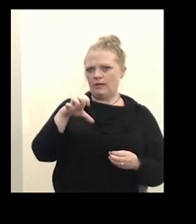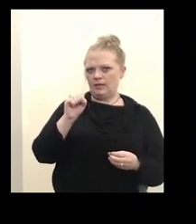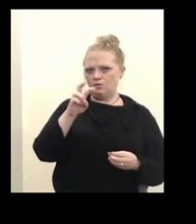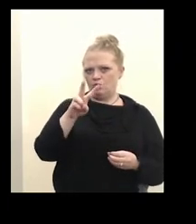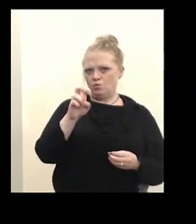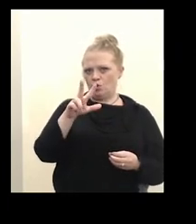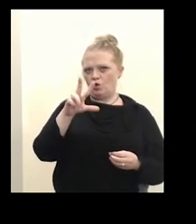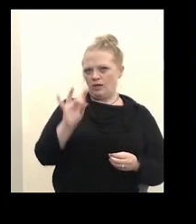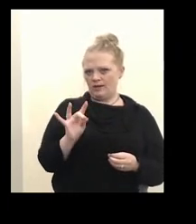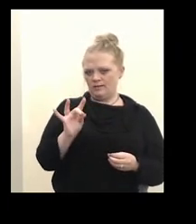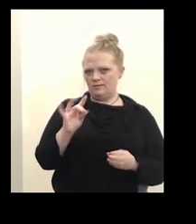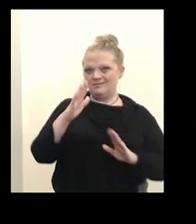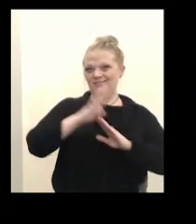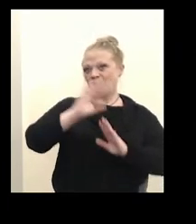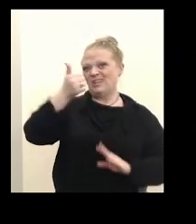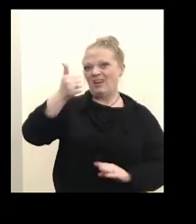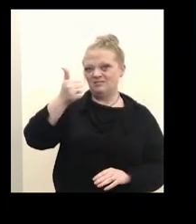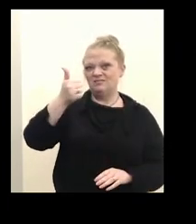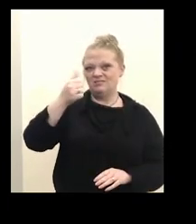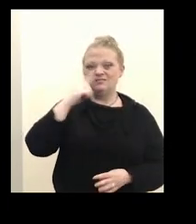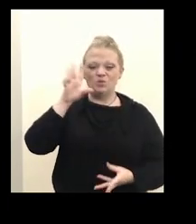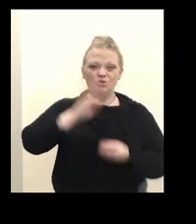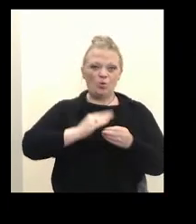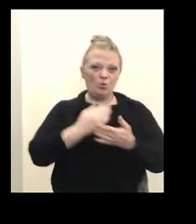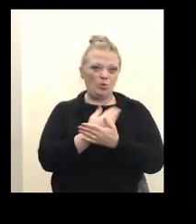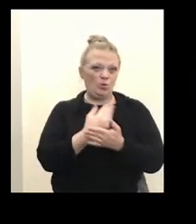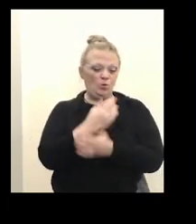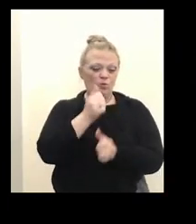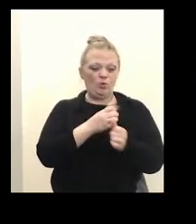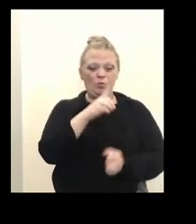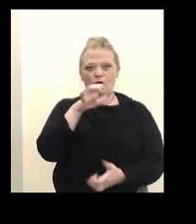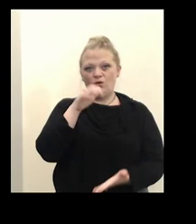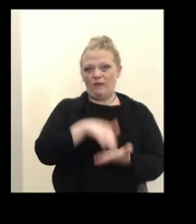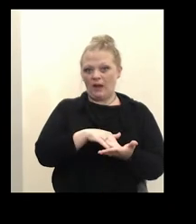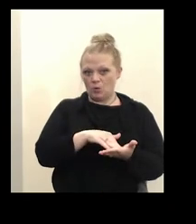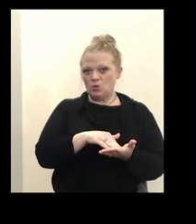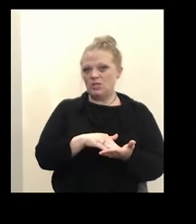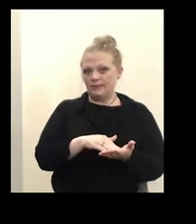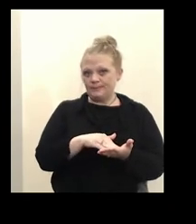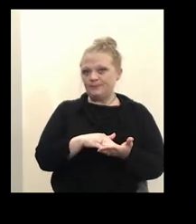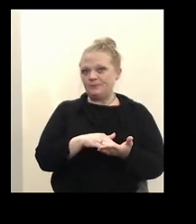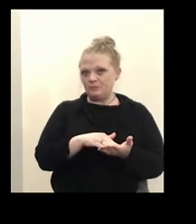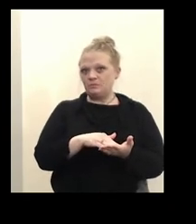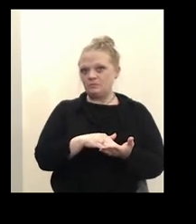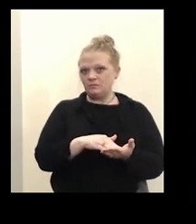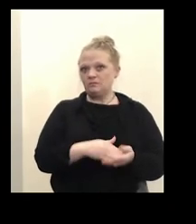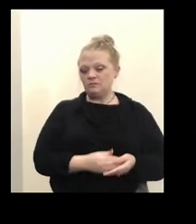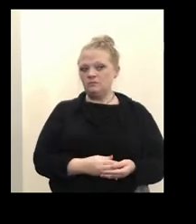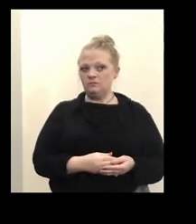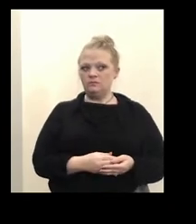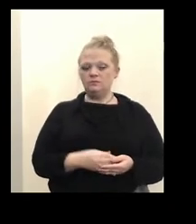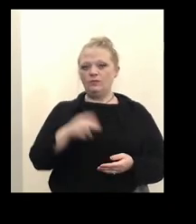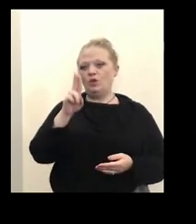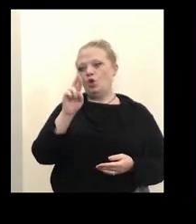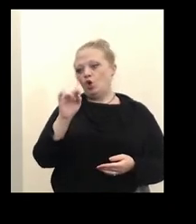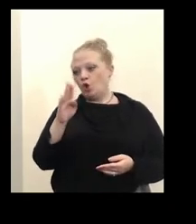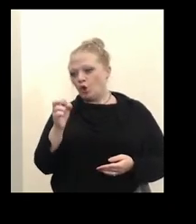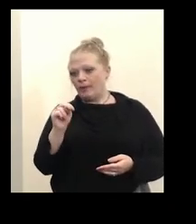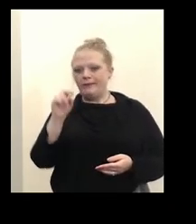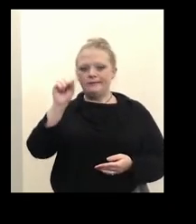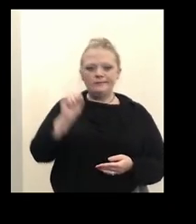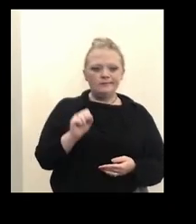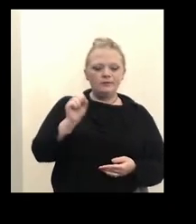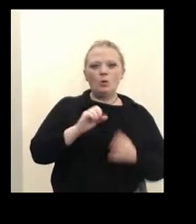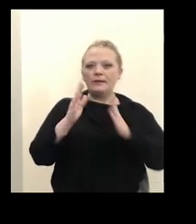was in the top 10 for total new cases per 100,000. Uh, so it is in the urban areas, suburban areas, the rural